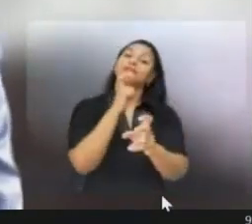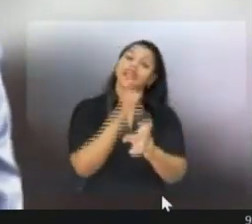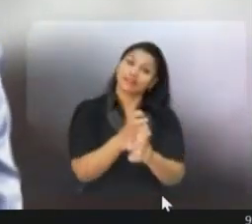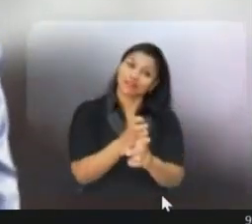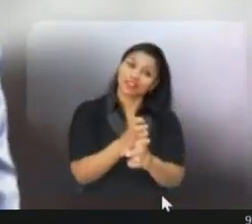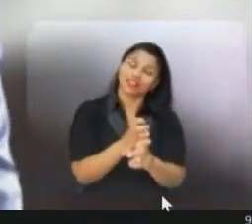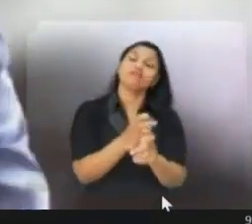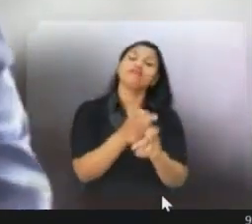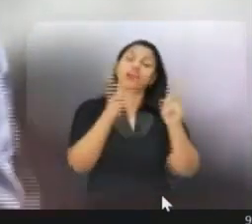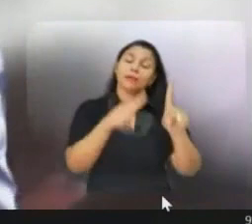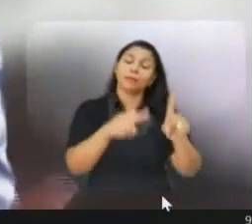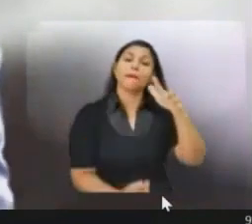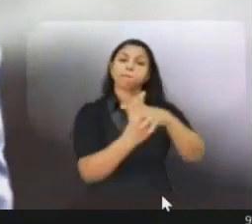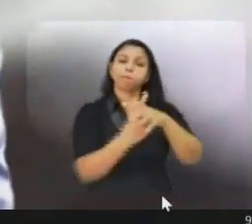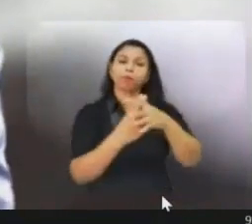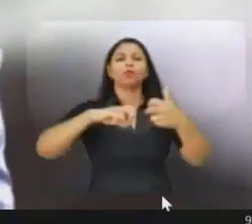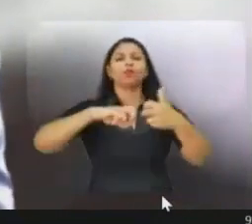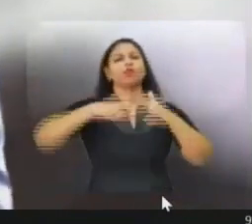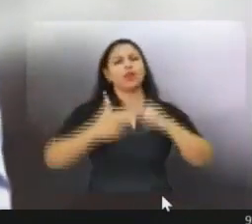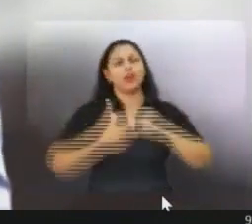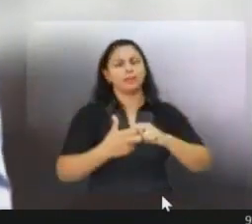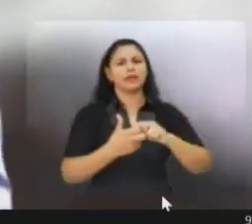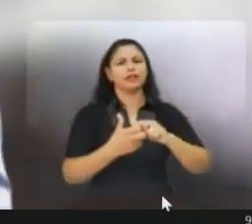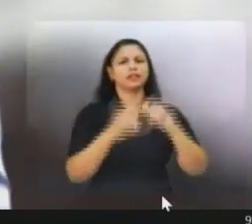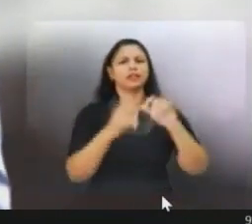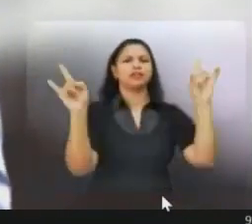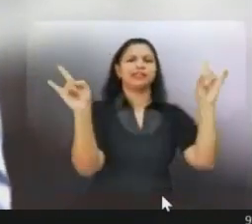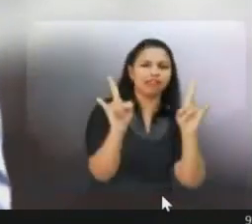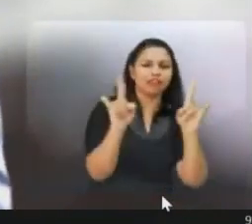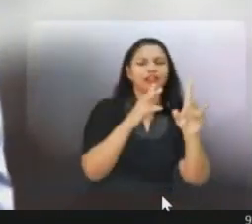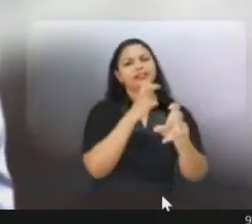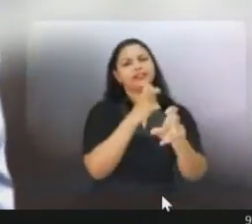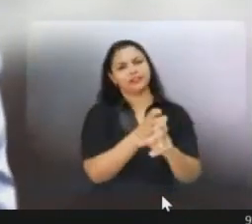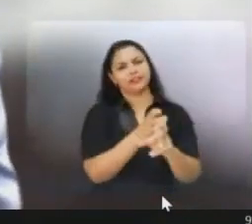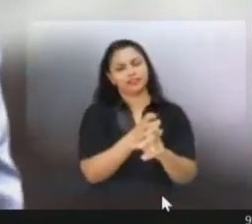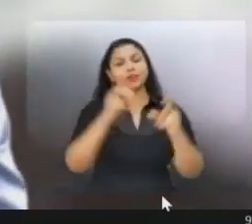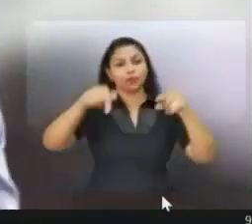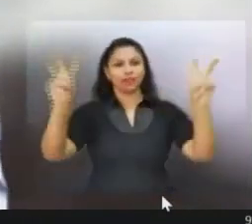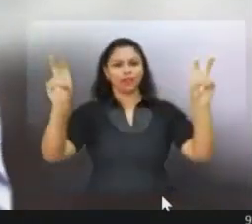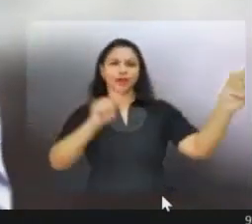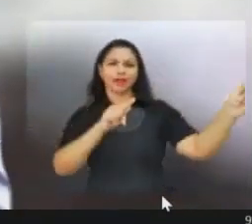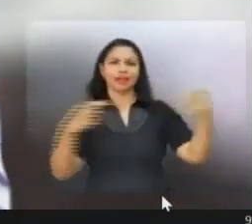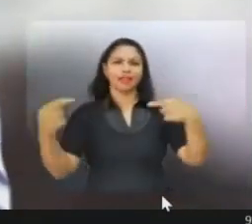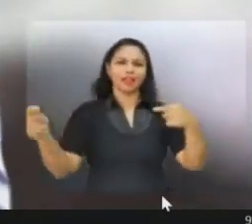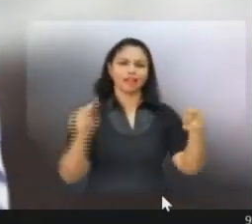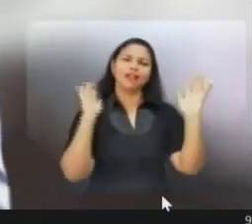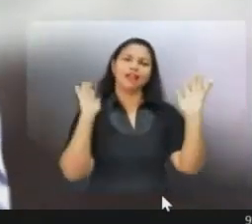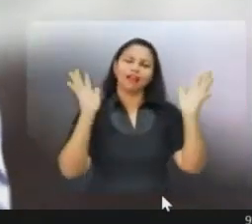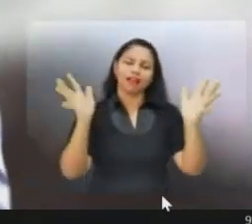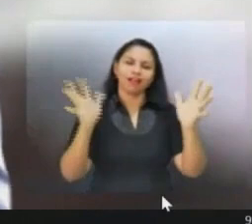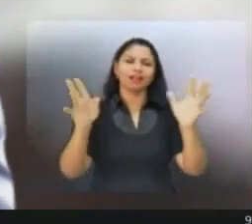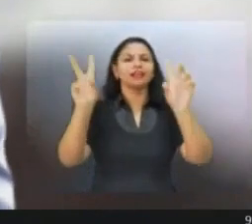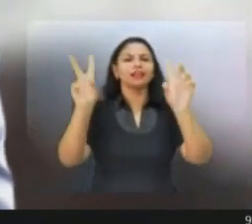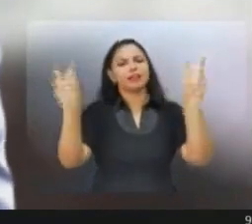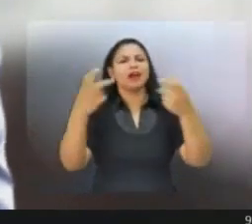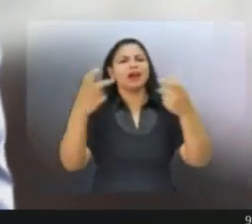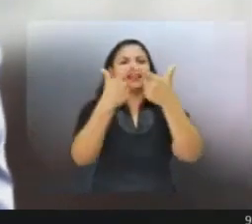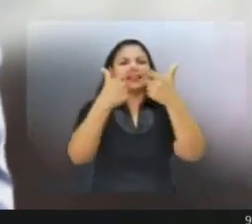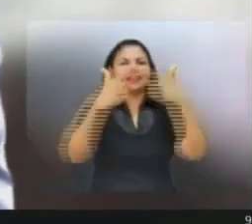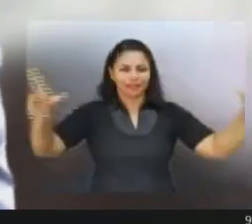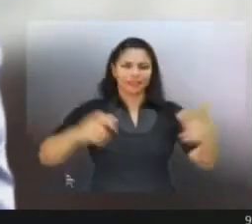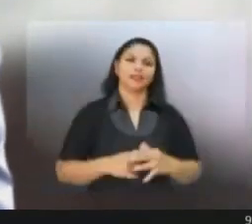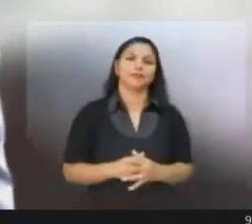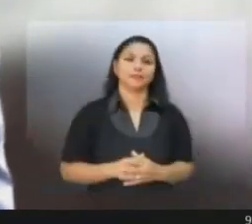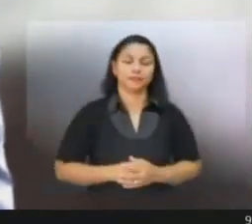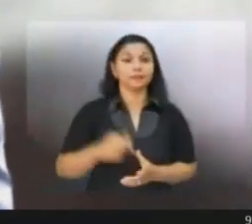generate problems of interference. But those debates come over and over again and it's kind of free thinking. But